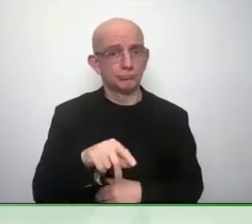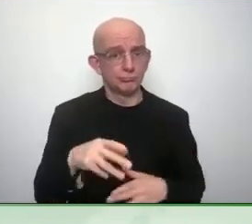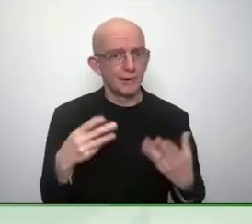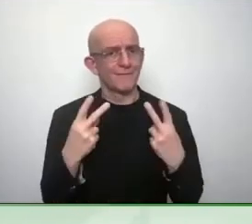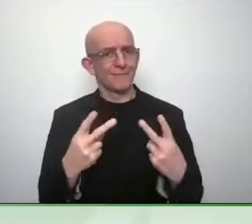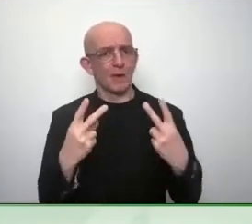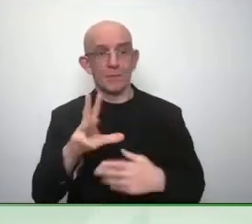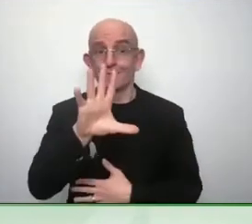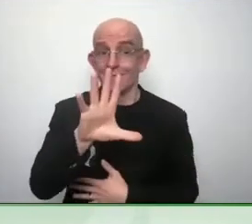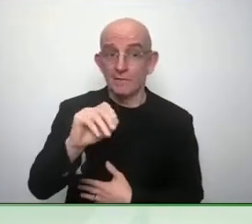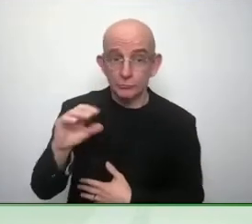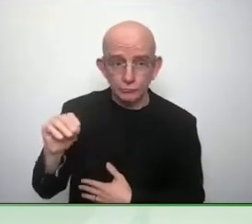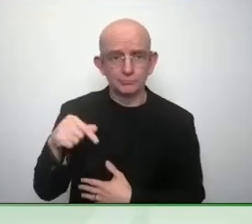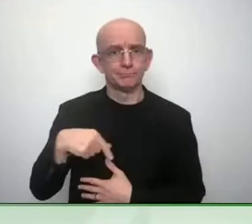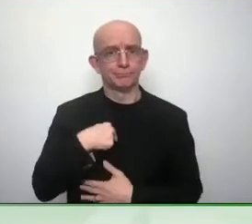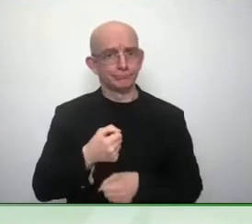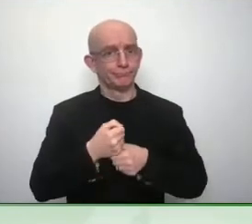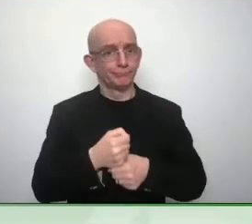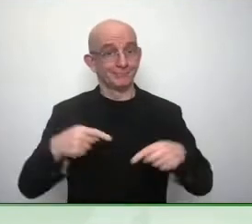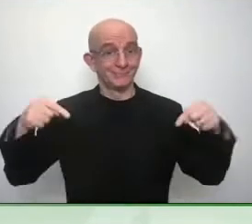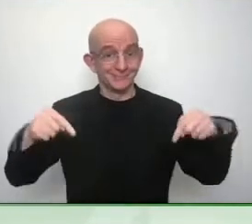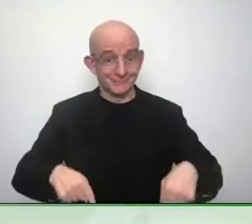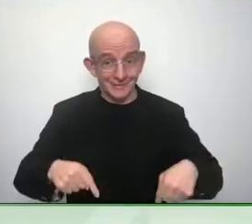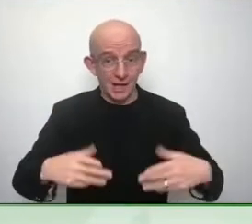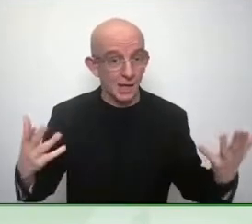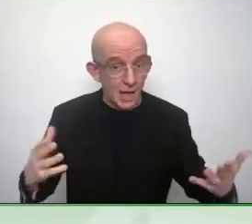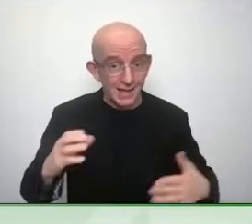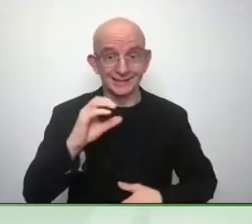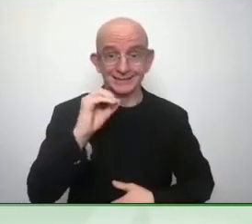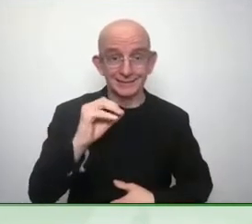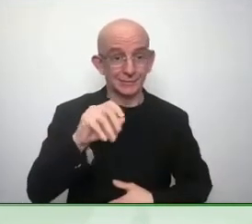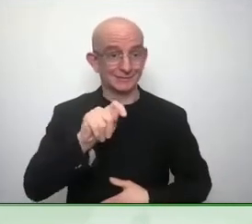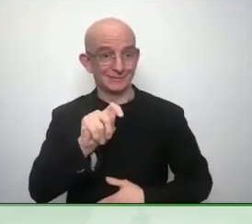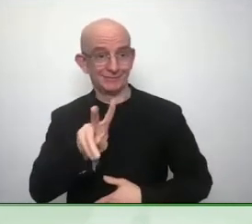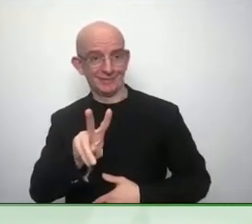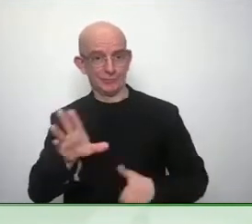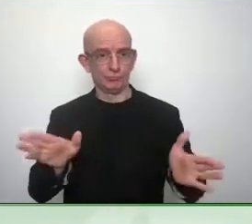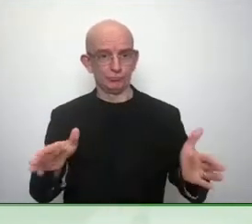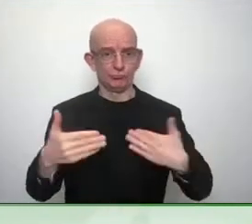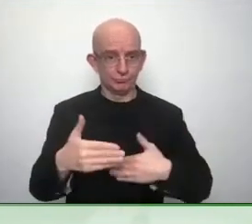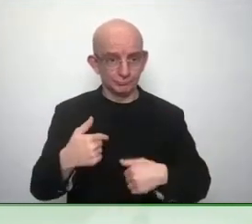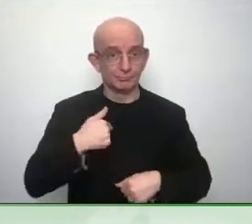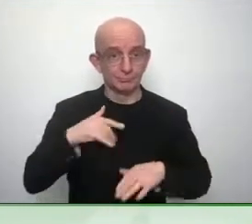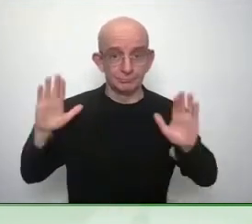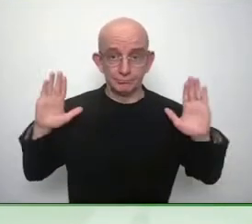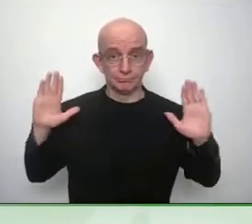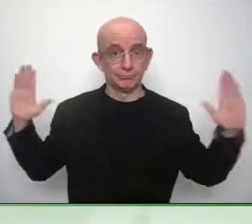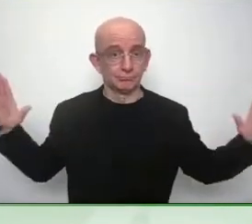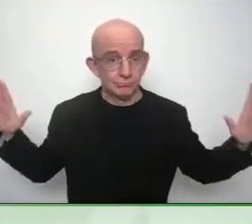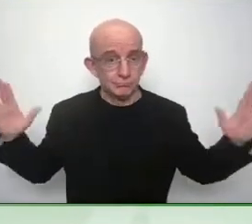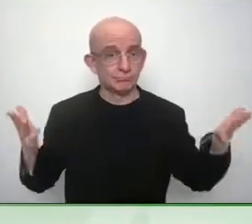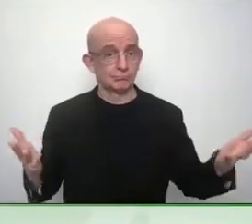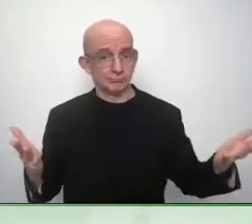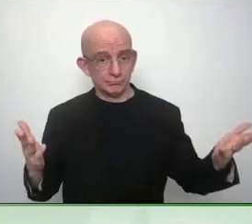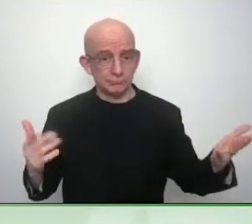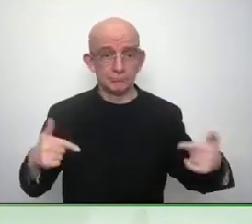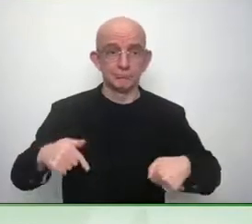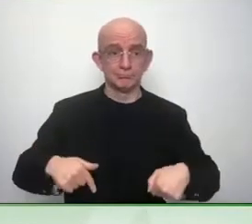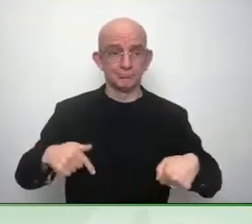and so that is me now Deb Deb gorgeous Deb tell us where you're dialing in from and a little bit about you and who you are